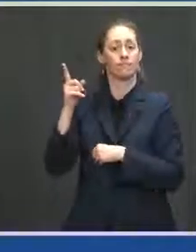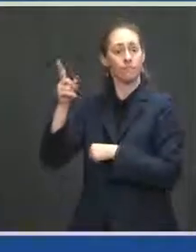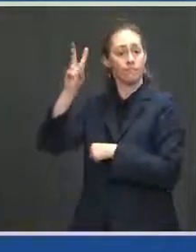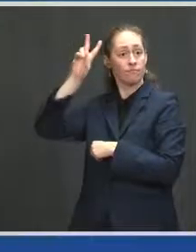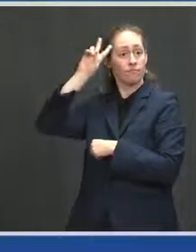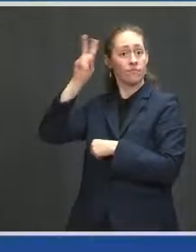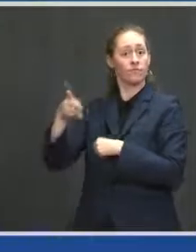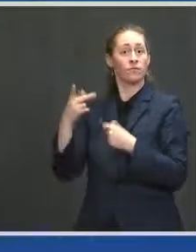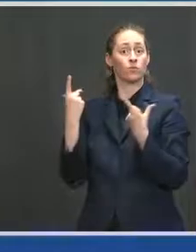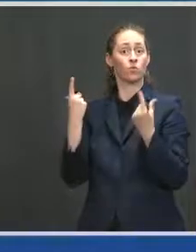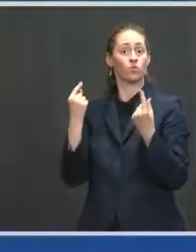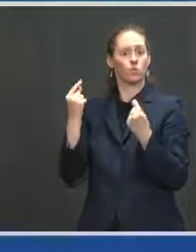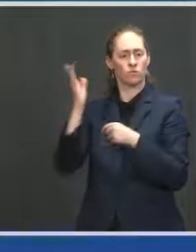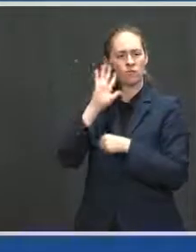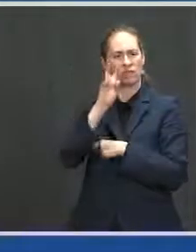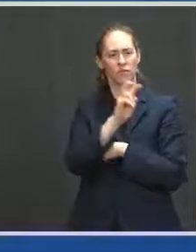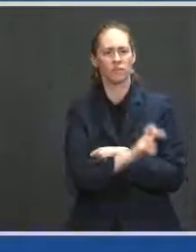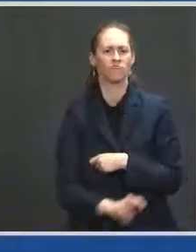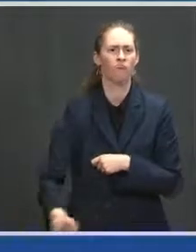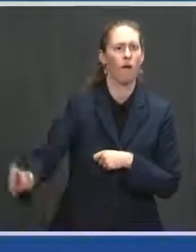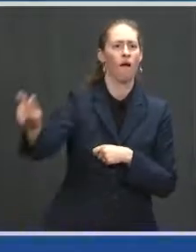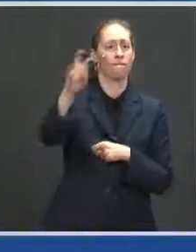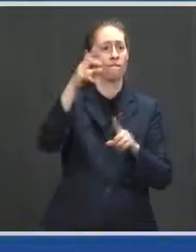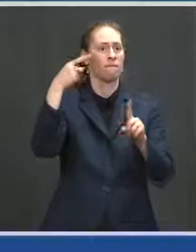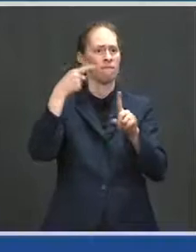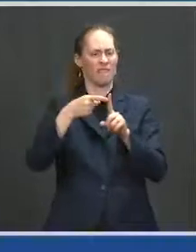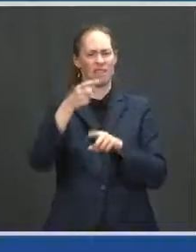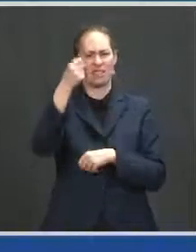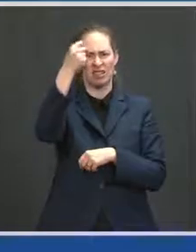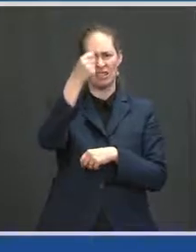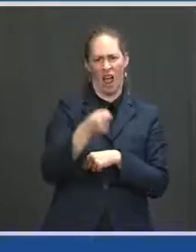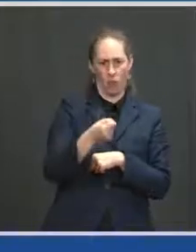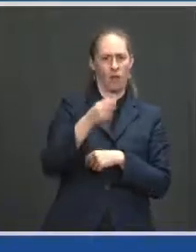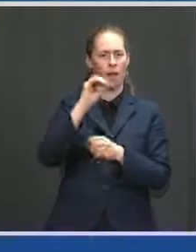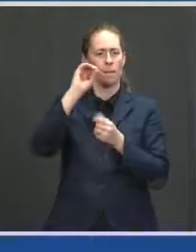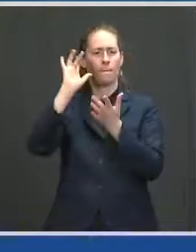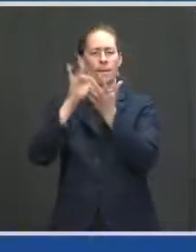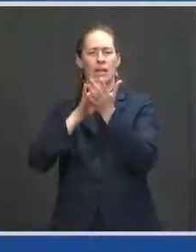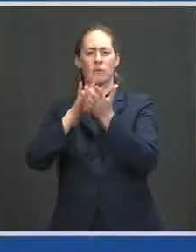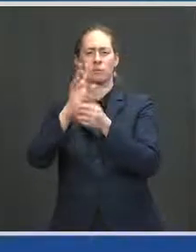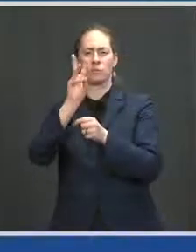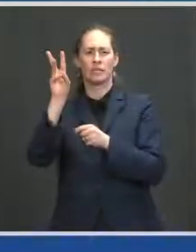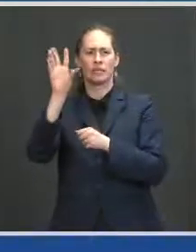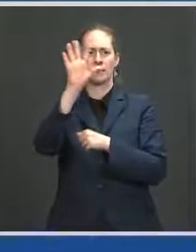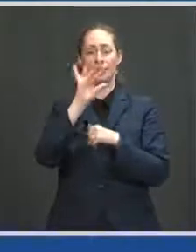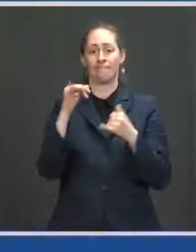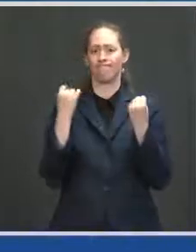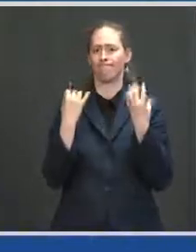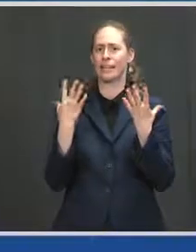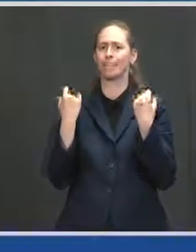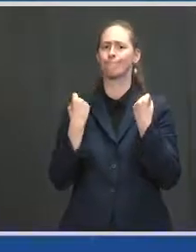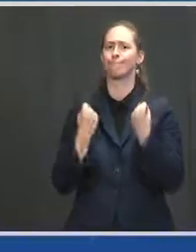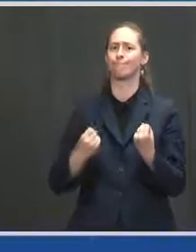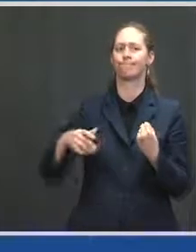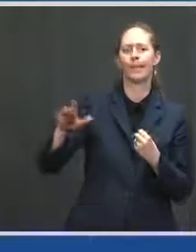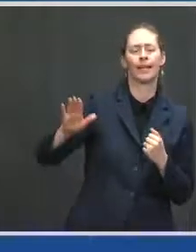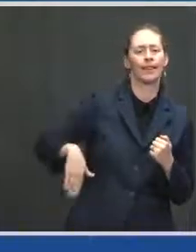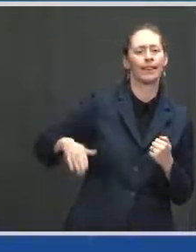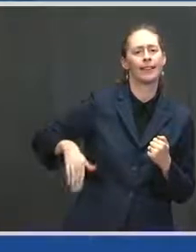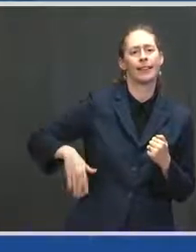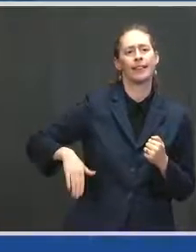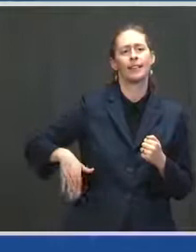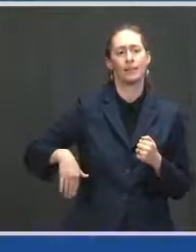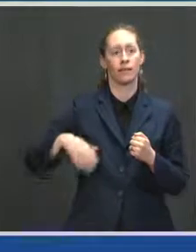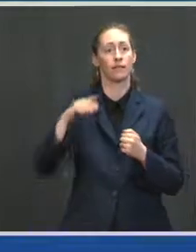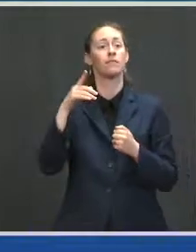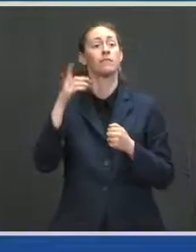across the South and the Midwest, where we still have millions of people to vaccinate. She's going to be joined by Jill- by the First Lady and the Second